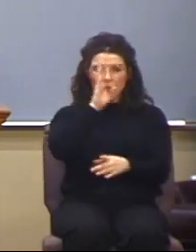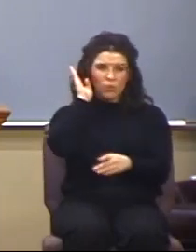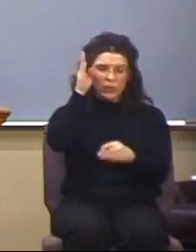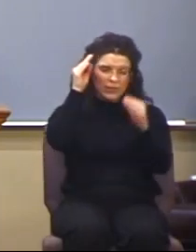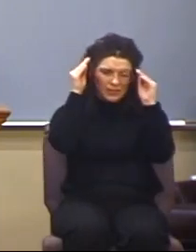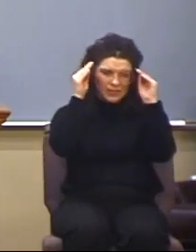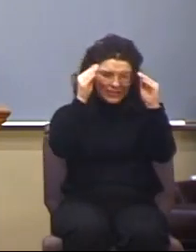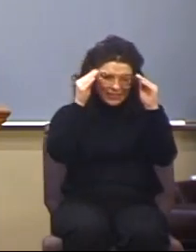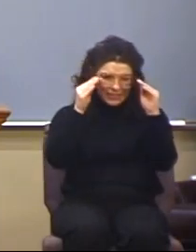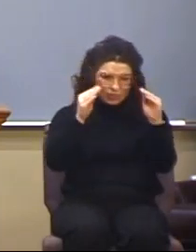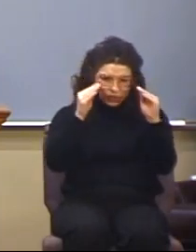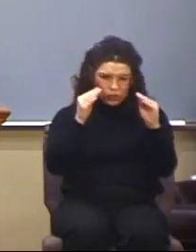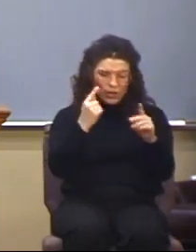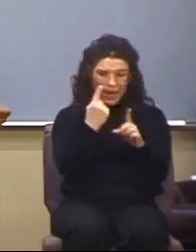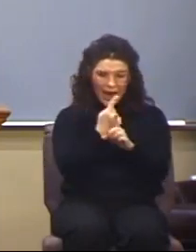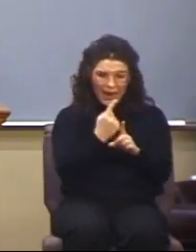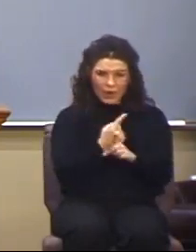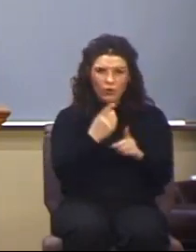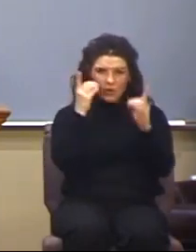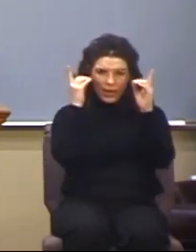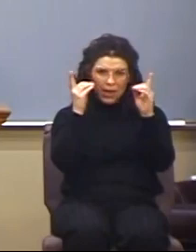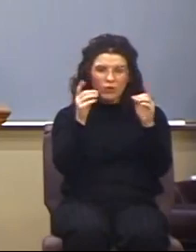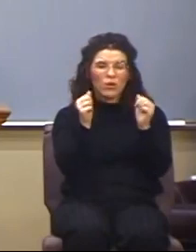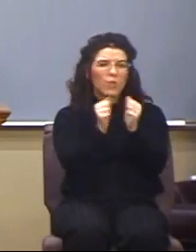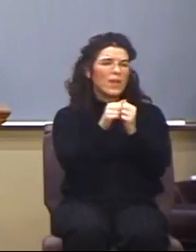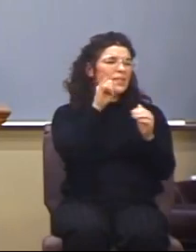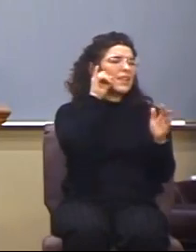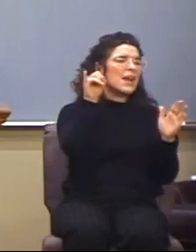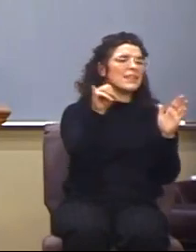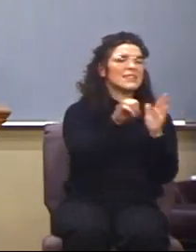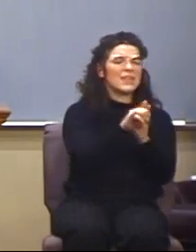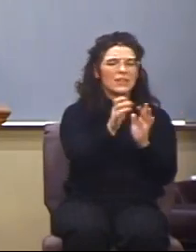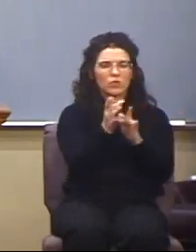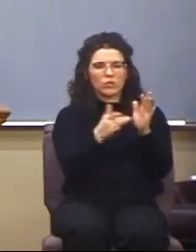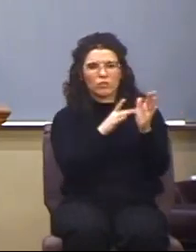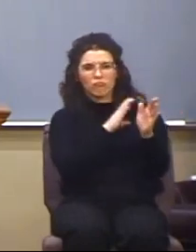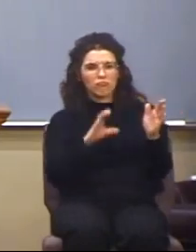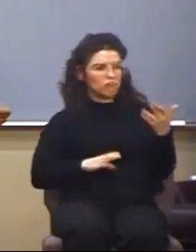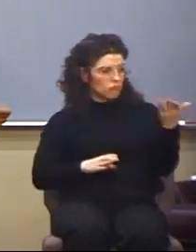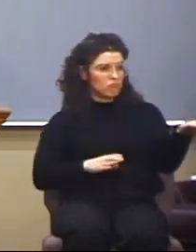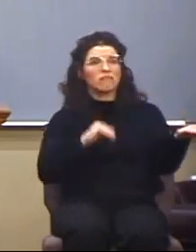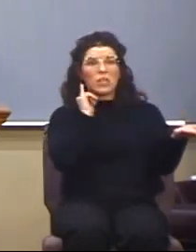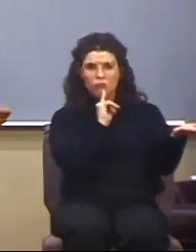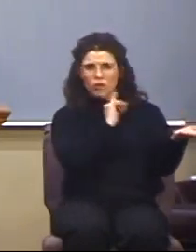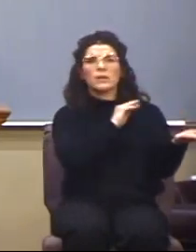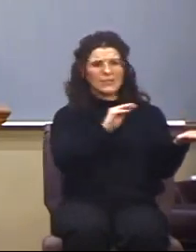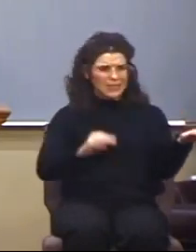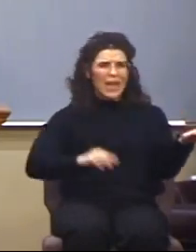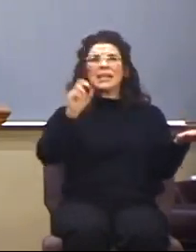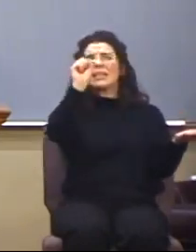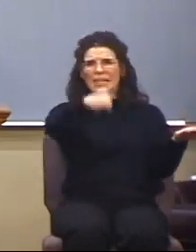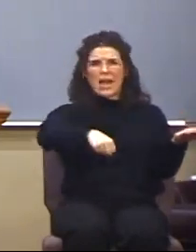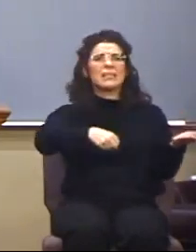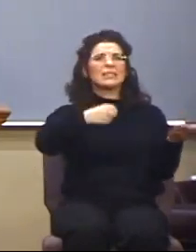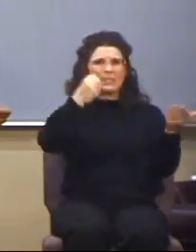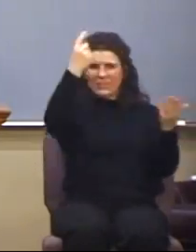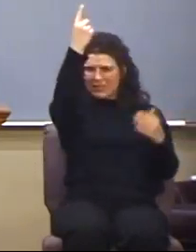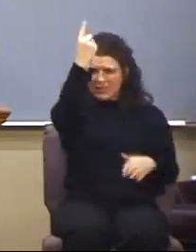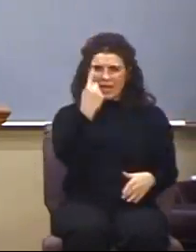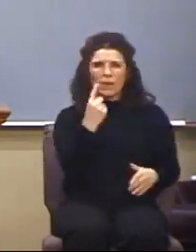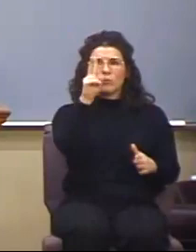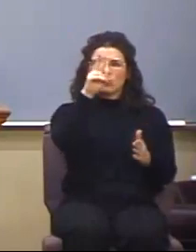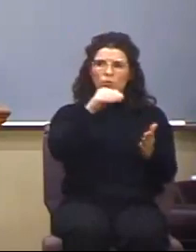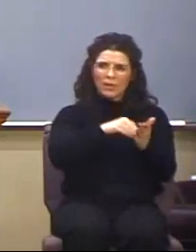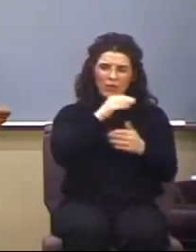identity of Jesus Christ. He was Israel's Messiah. He did come, in our case, 2,000 years ago. He truly